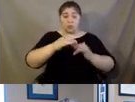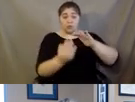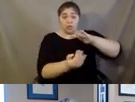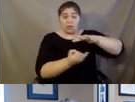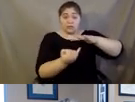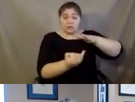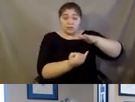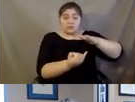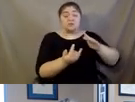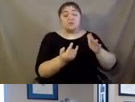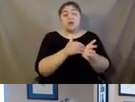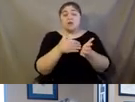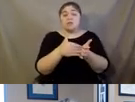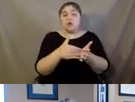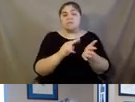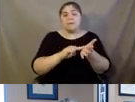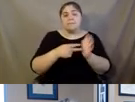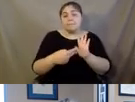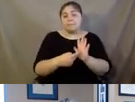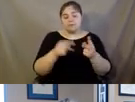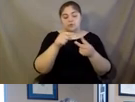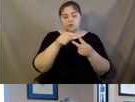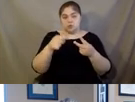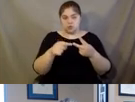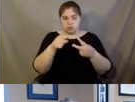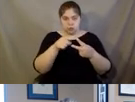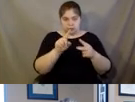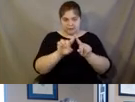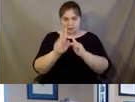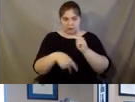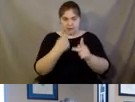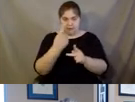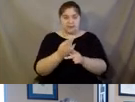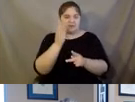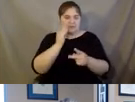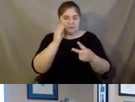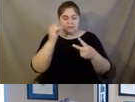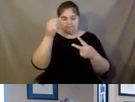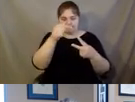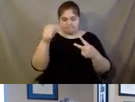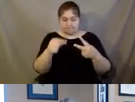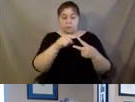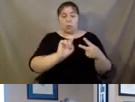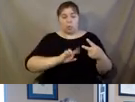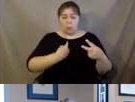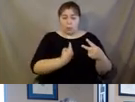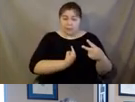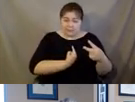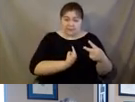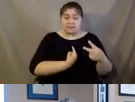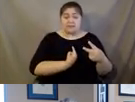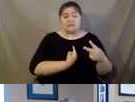often used to refer to two different sets of experiences. It's that loneliness right or the